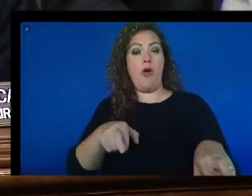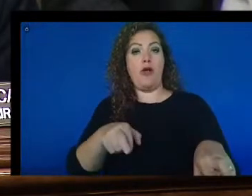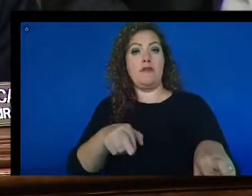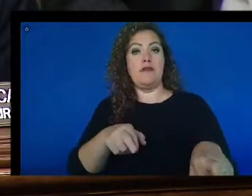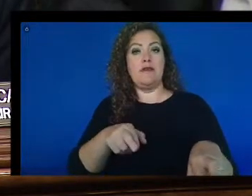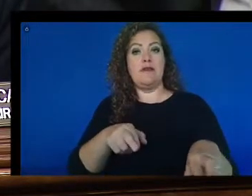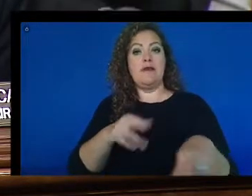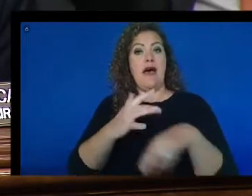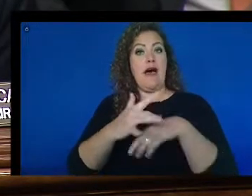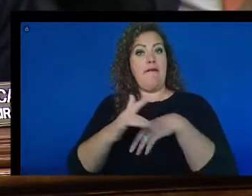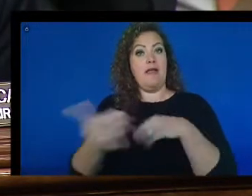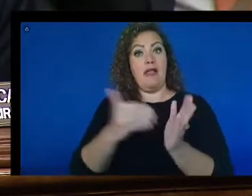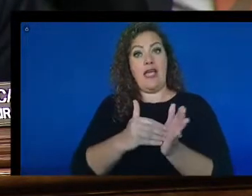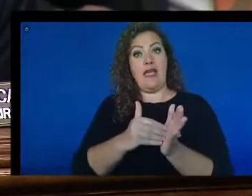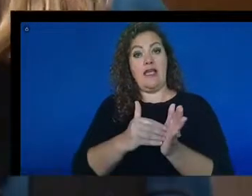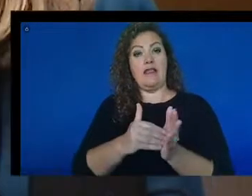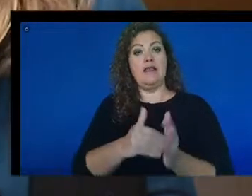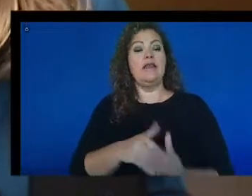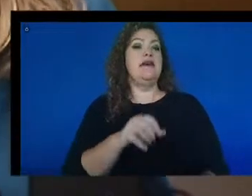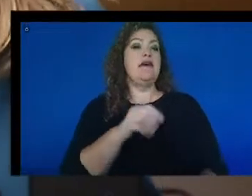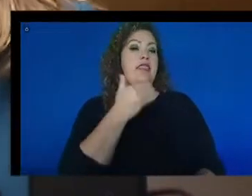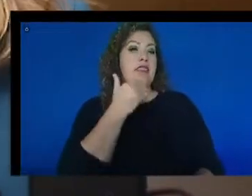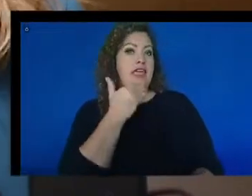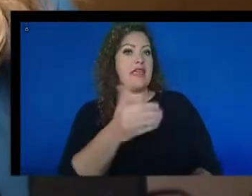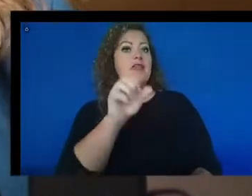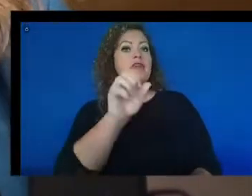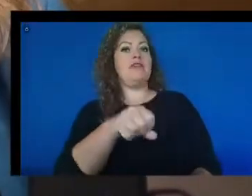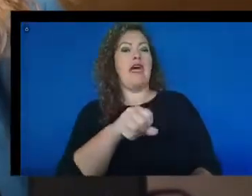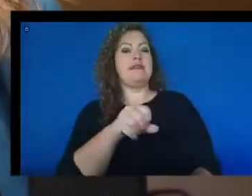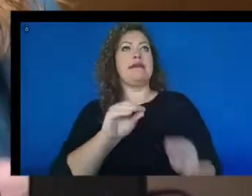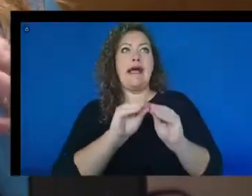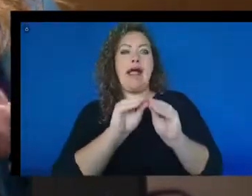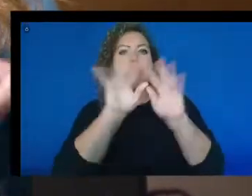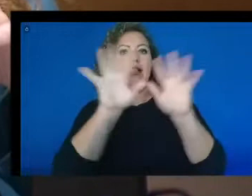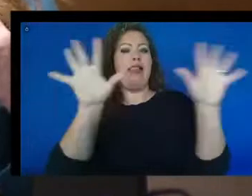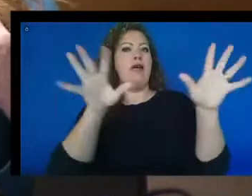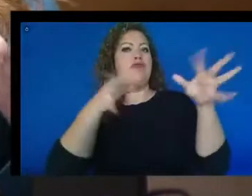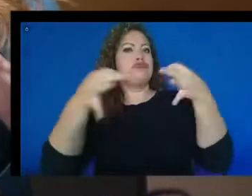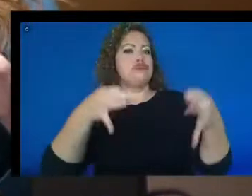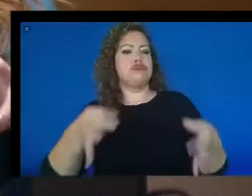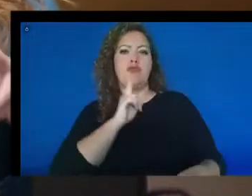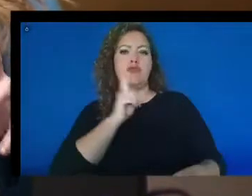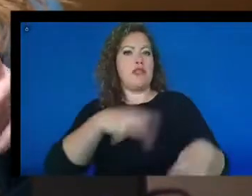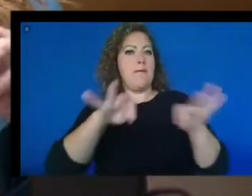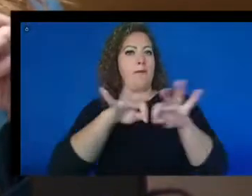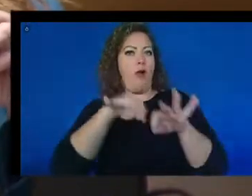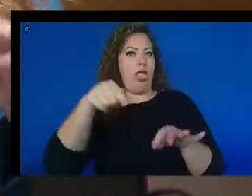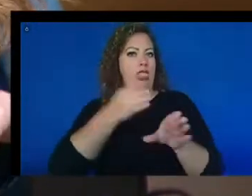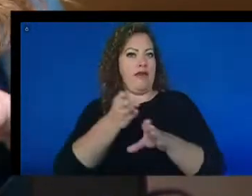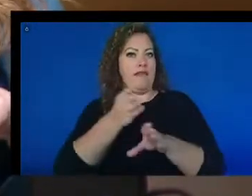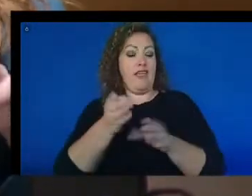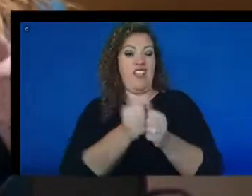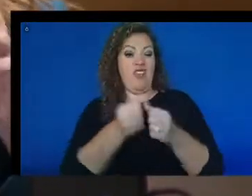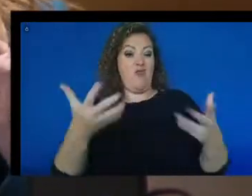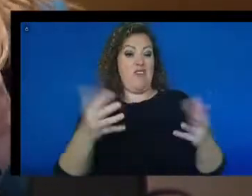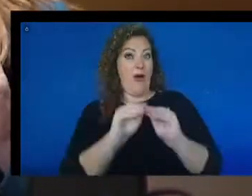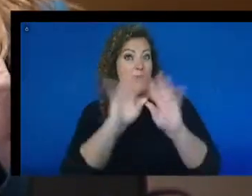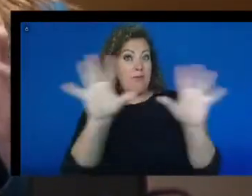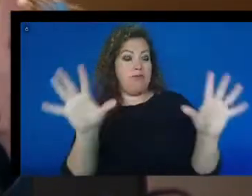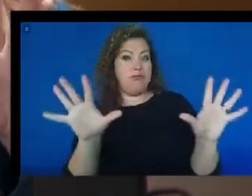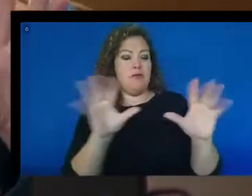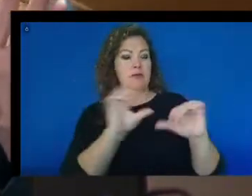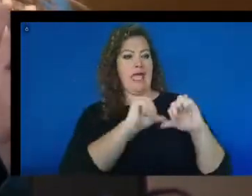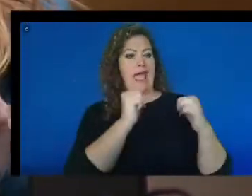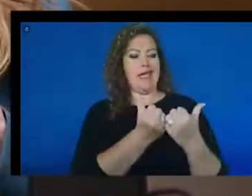again? Thank you. Yes. Transparency is really important in this field because without it, agencies are